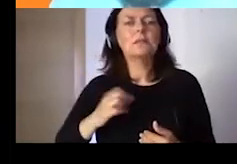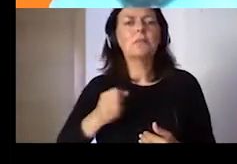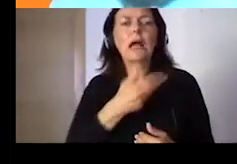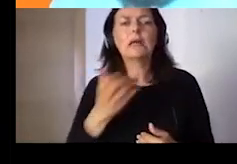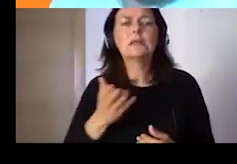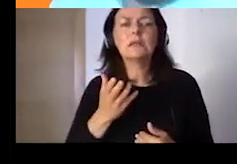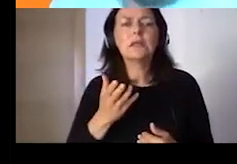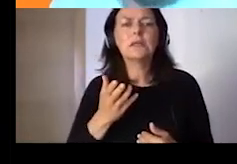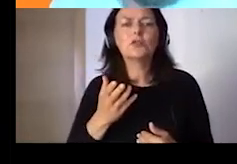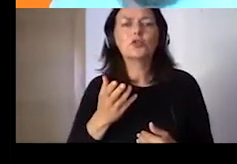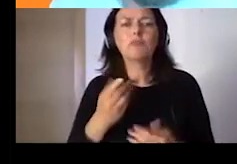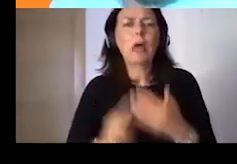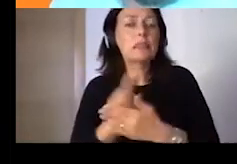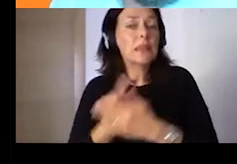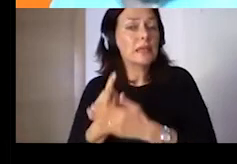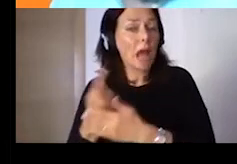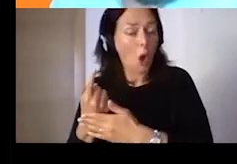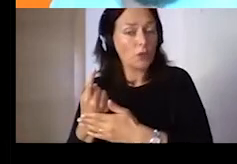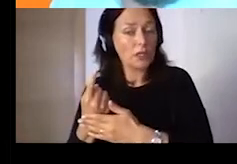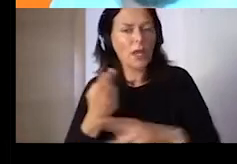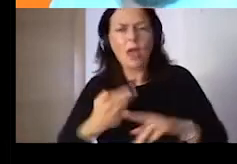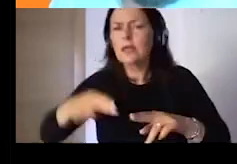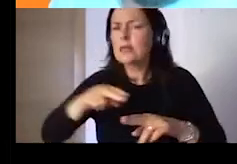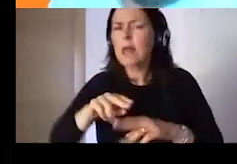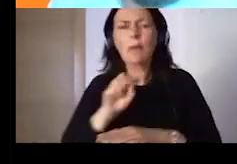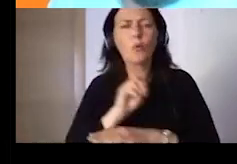on individuals levels of digital competence.